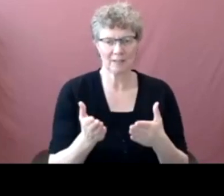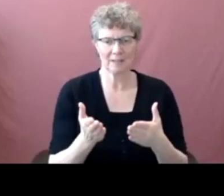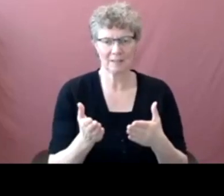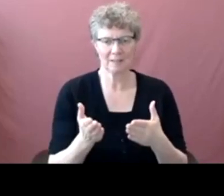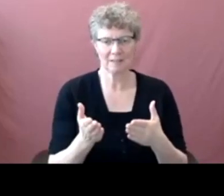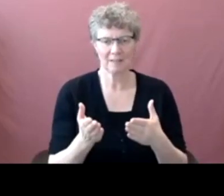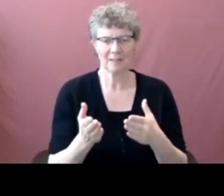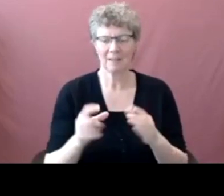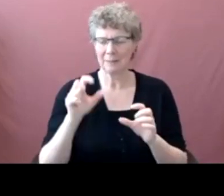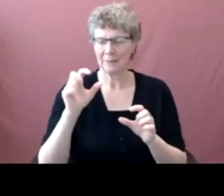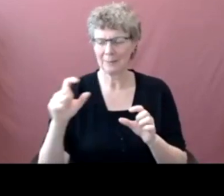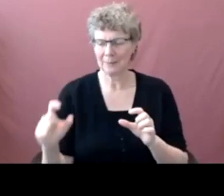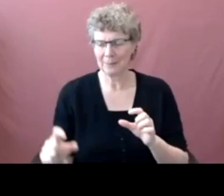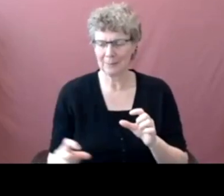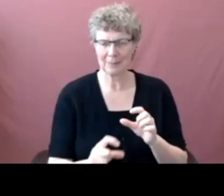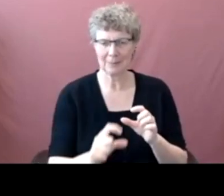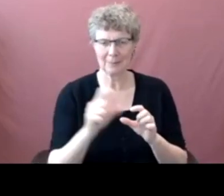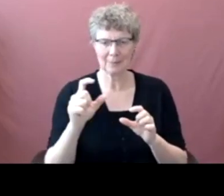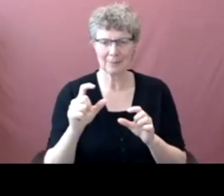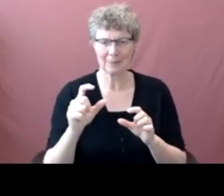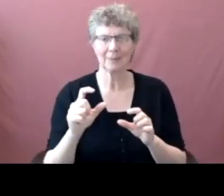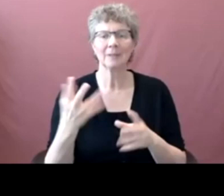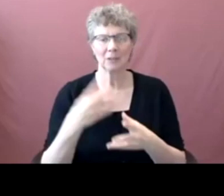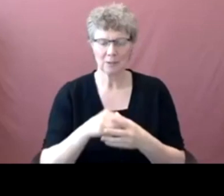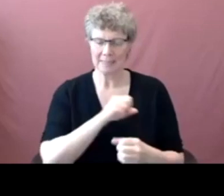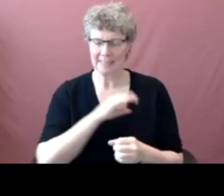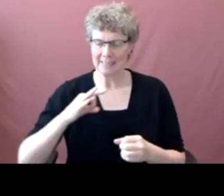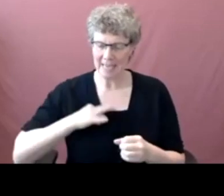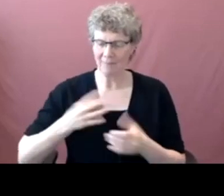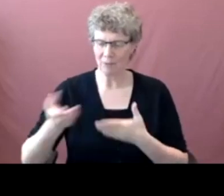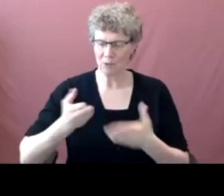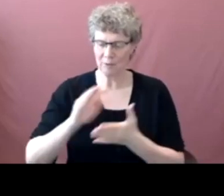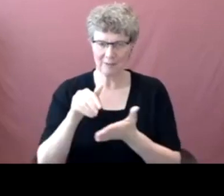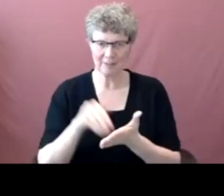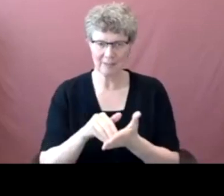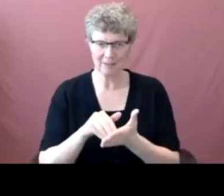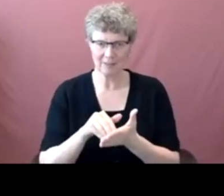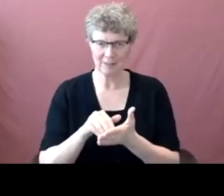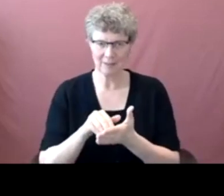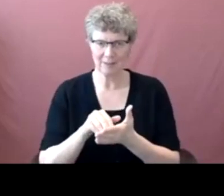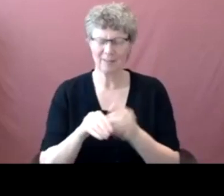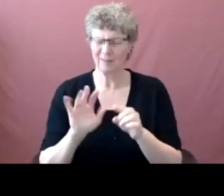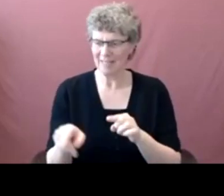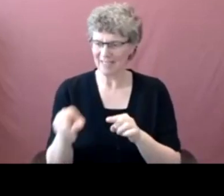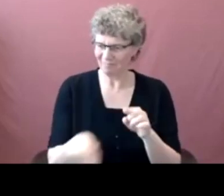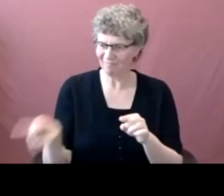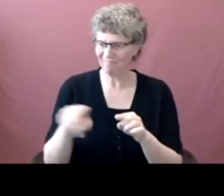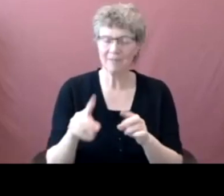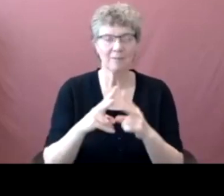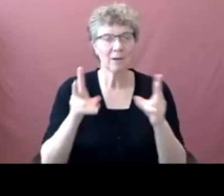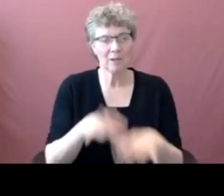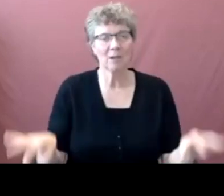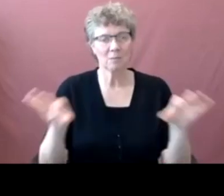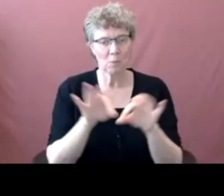staff service center. And while, of course, very important to the successful operation of the new